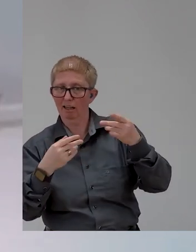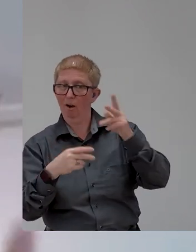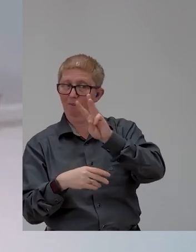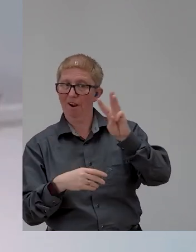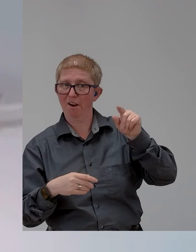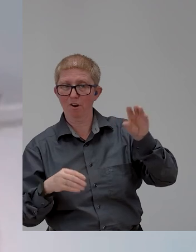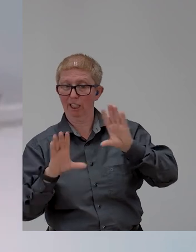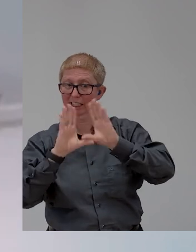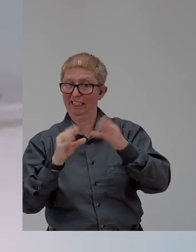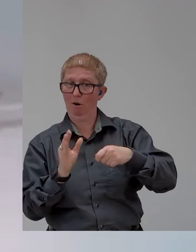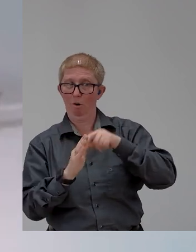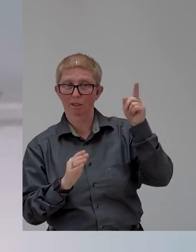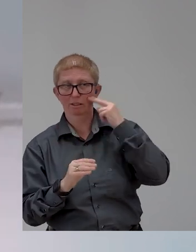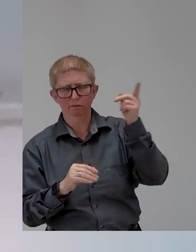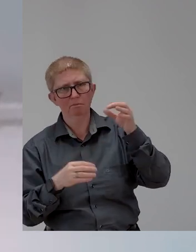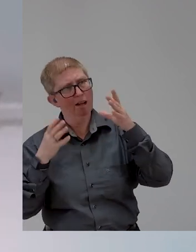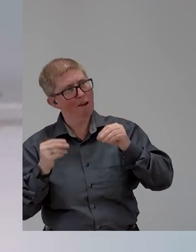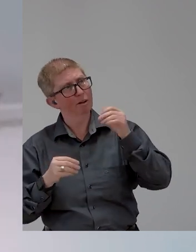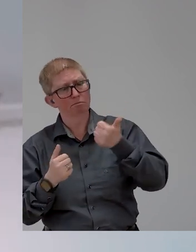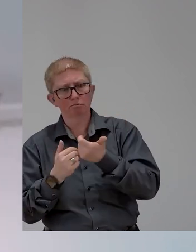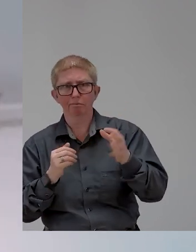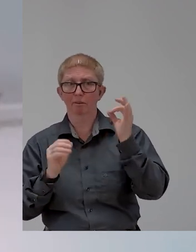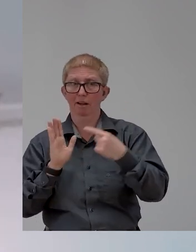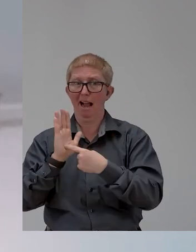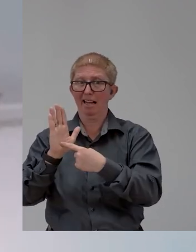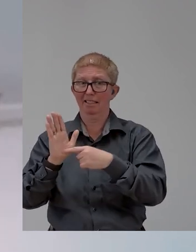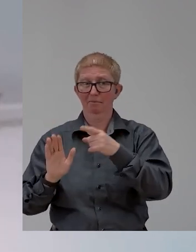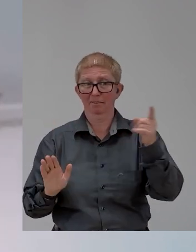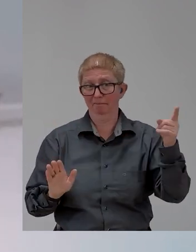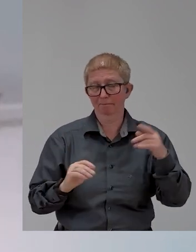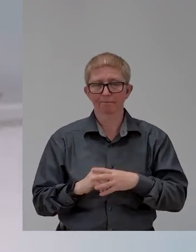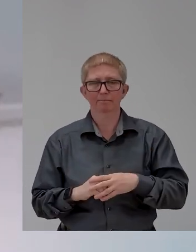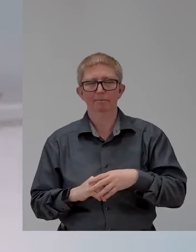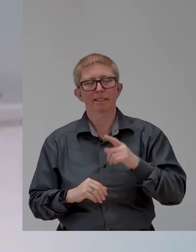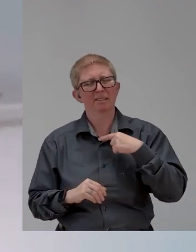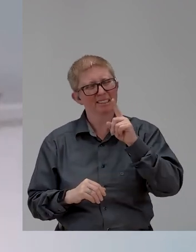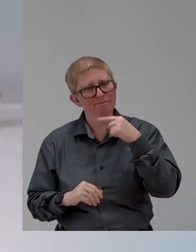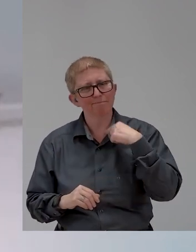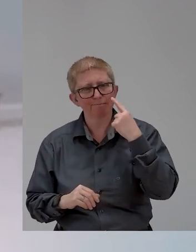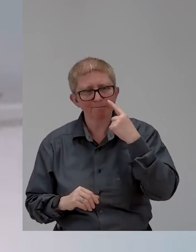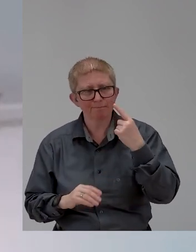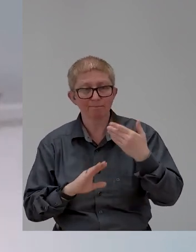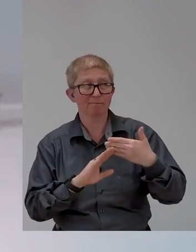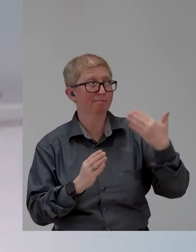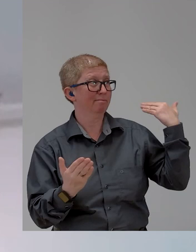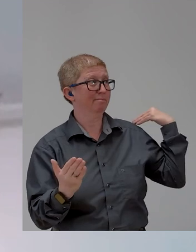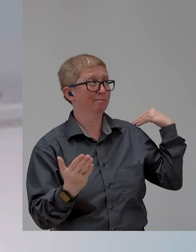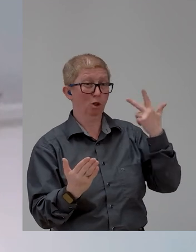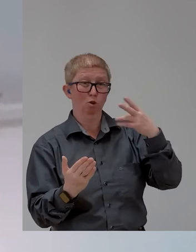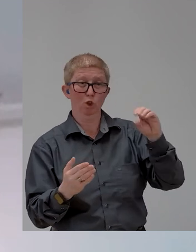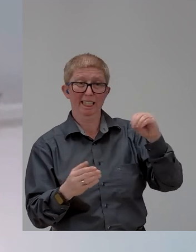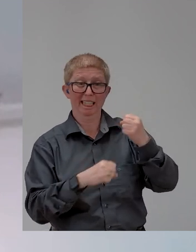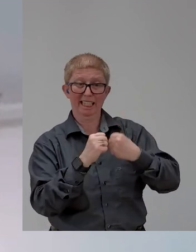the needle on employment not moving very much, I've come to the semi-cynical idea that we need very strong